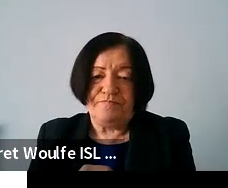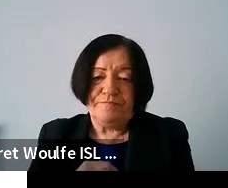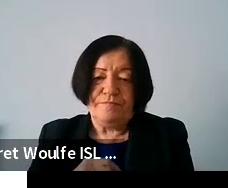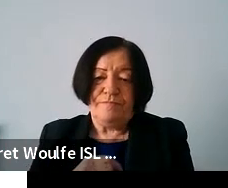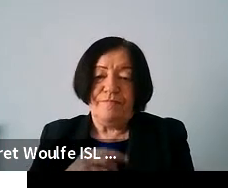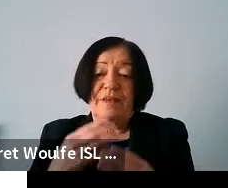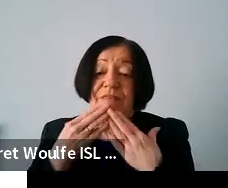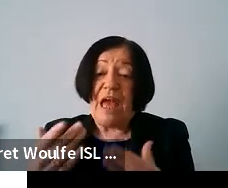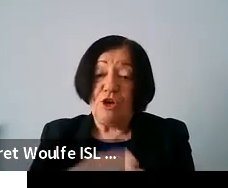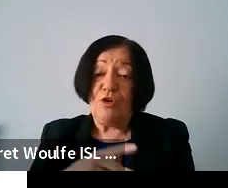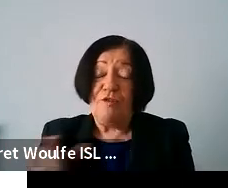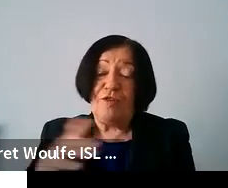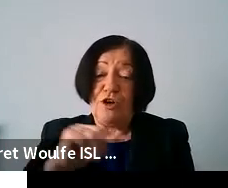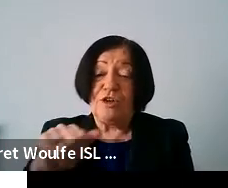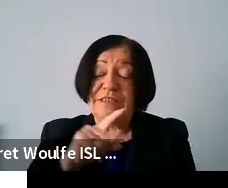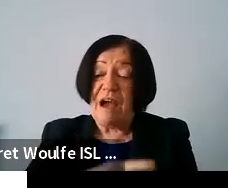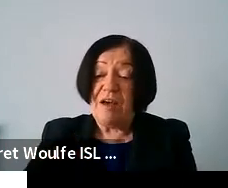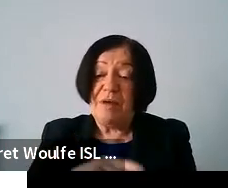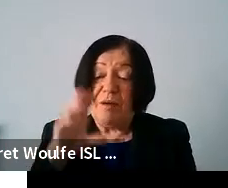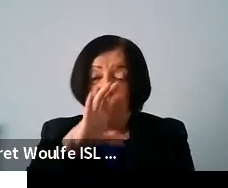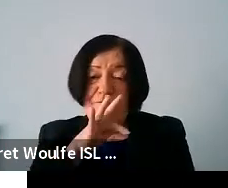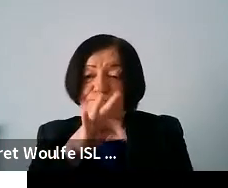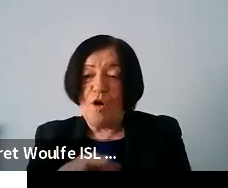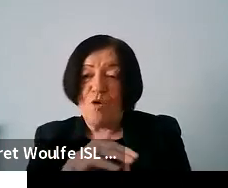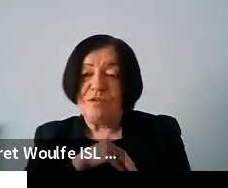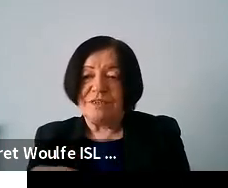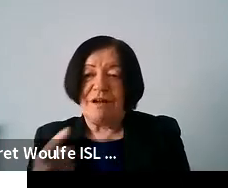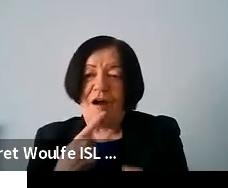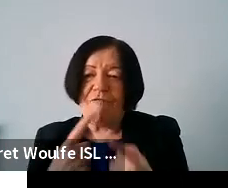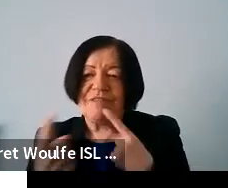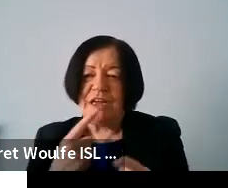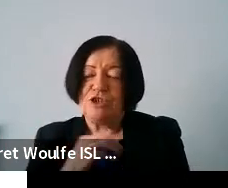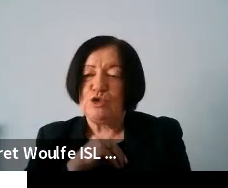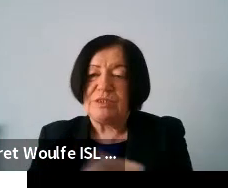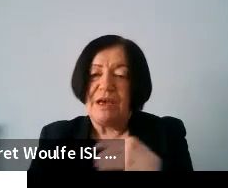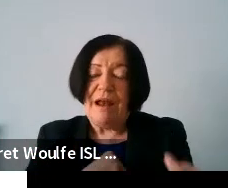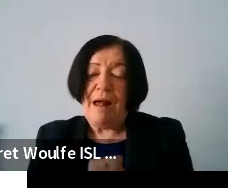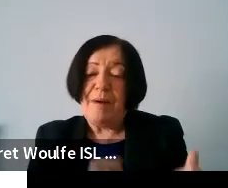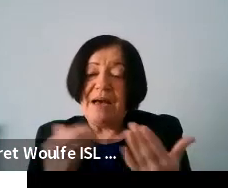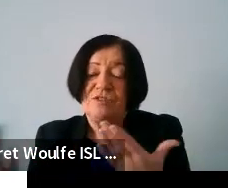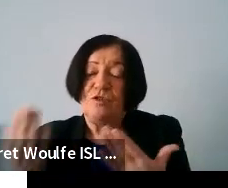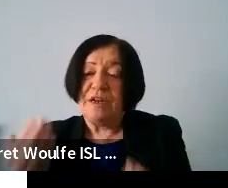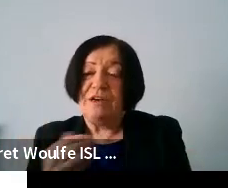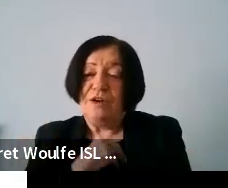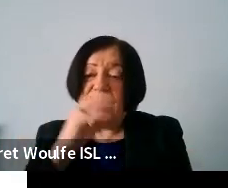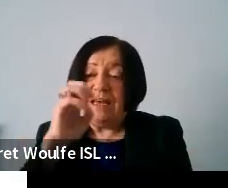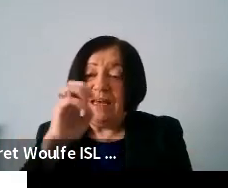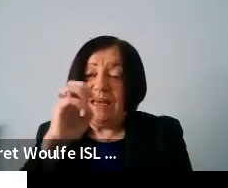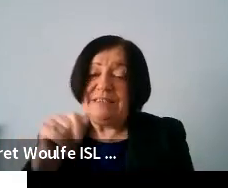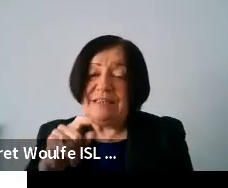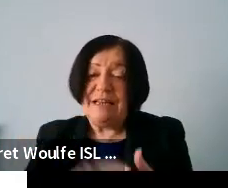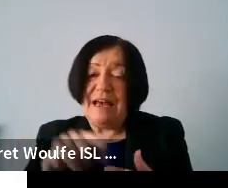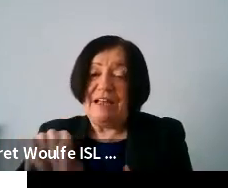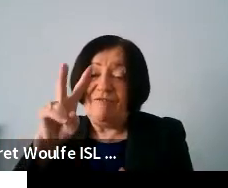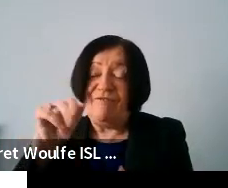thank you very much for your time i'm really looking forward to the conversation today and i'll pass over i think now to elisa and vasiliki